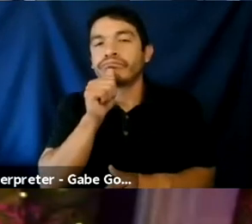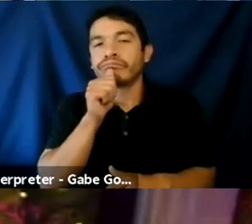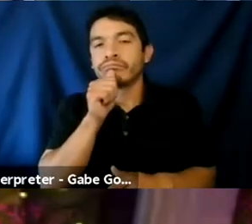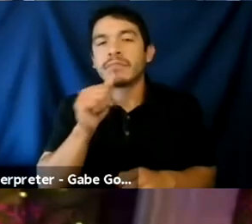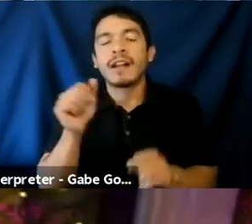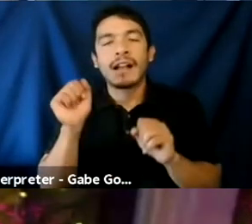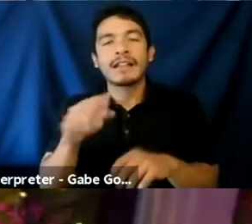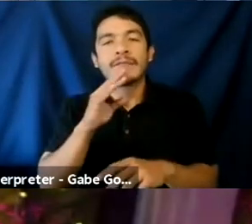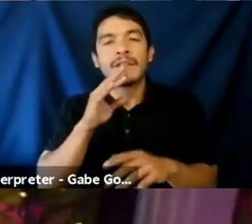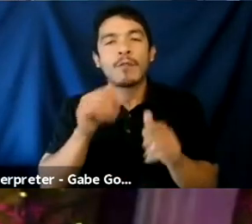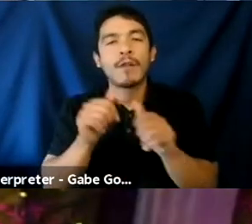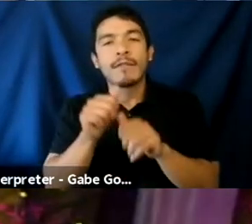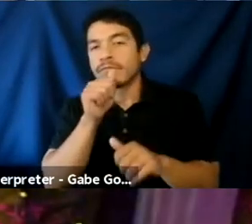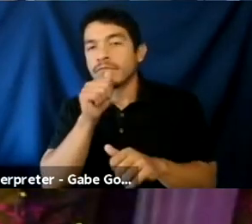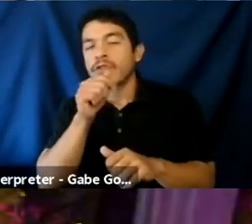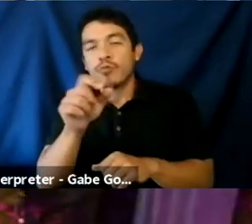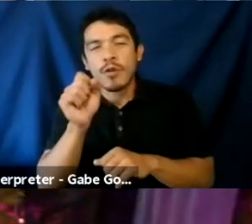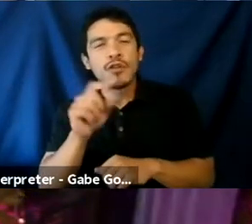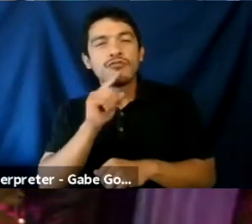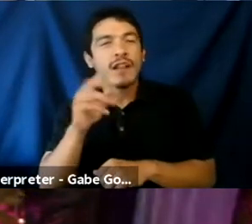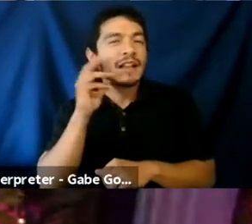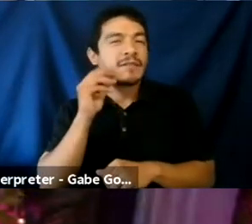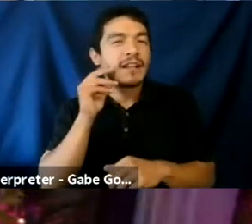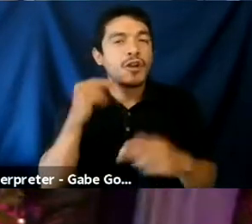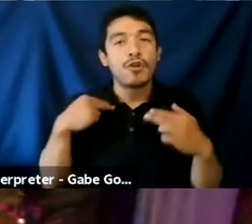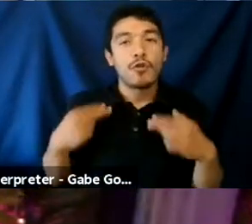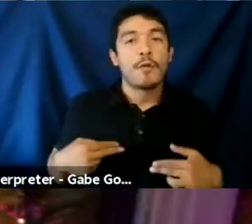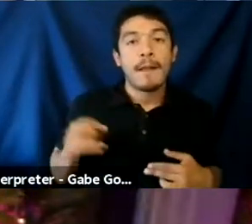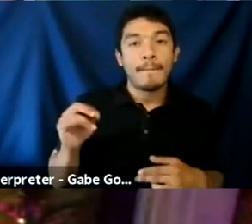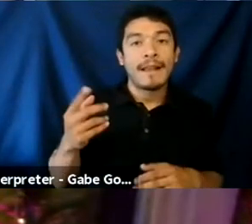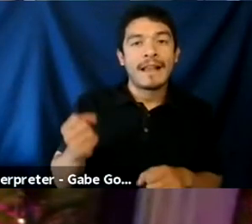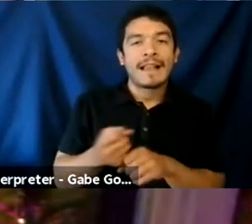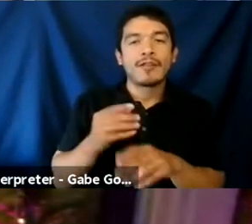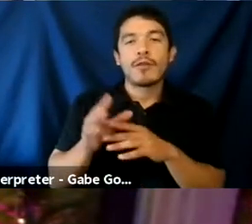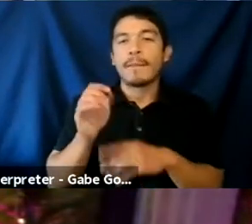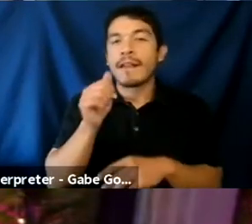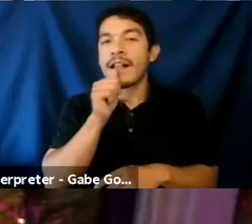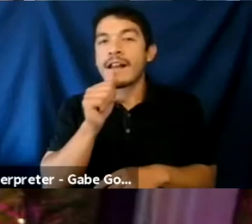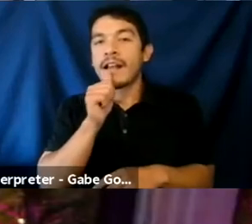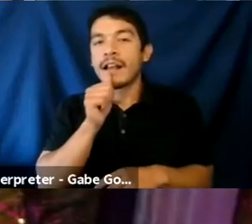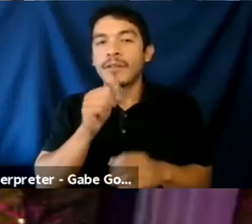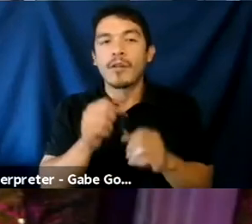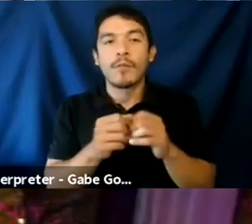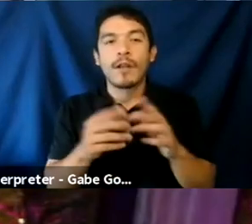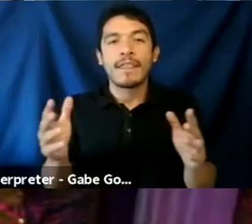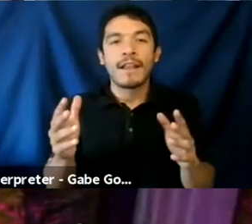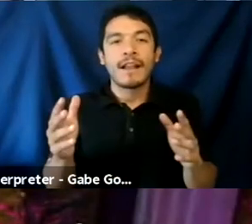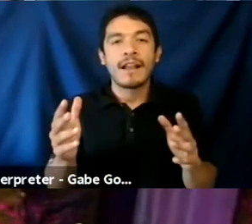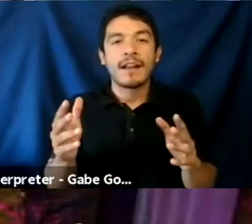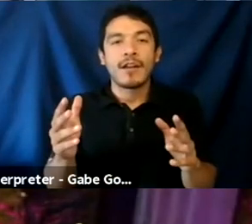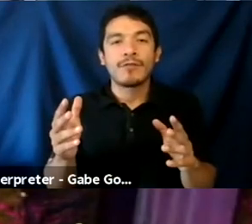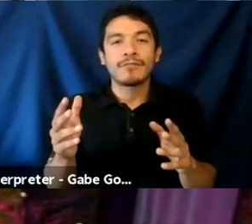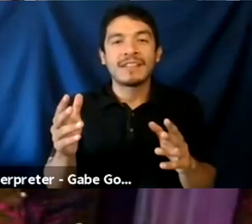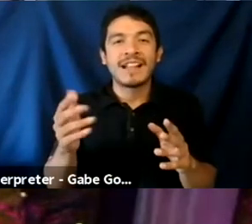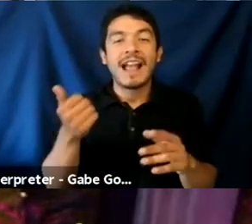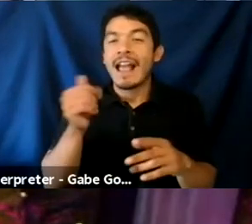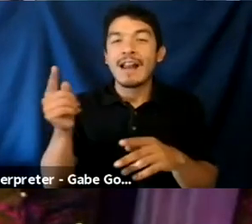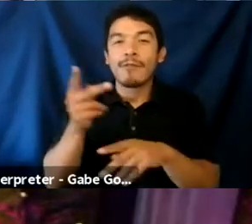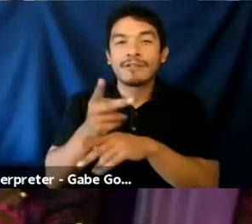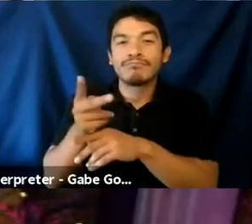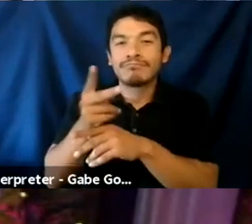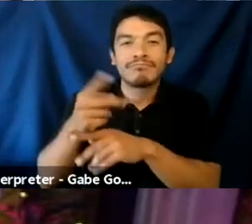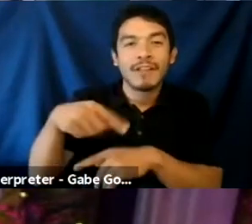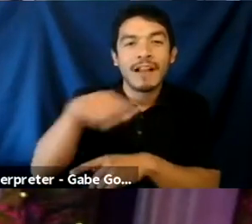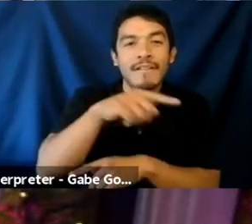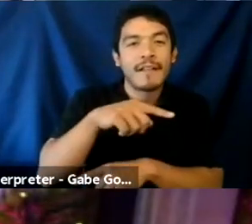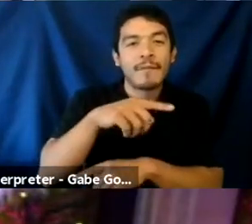you really get to experience kind of like human beings getting to be anonymous without oversight. And you